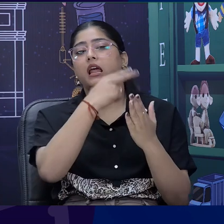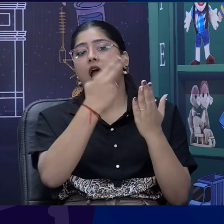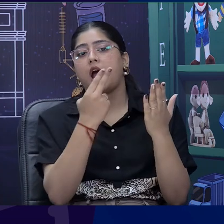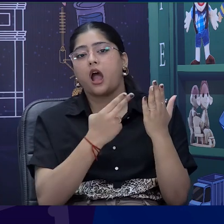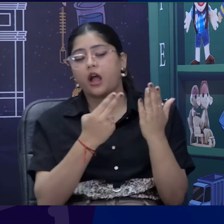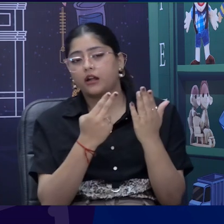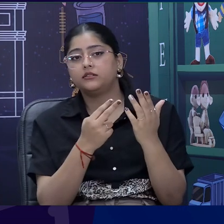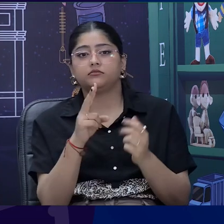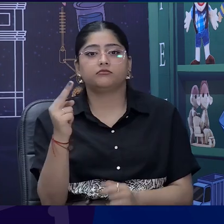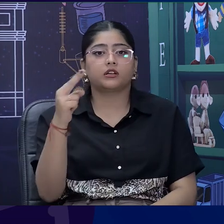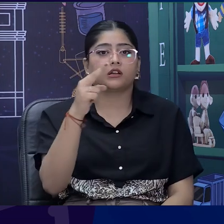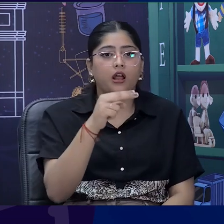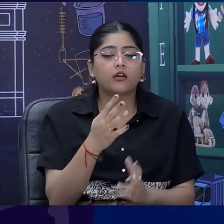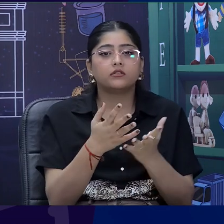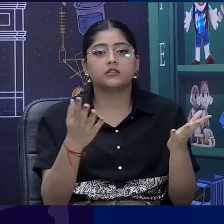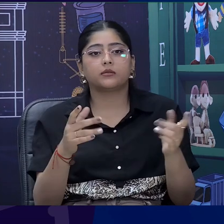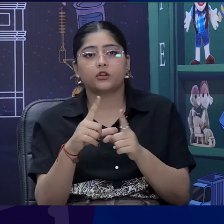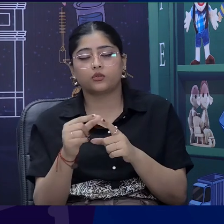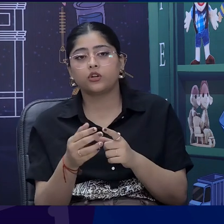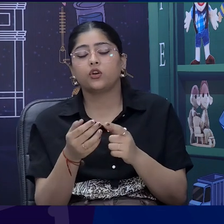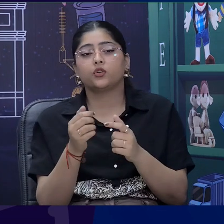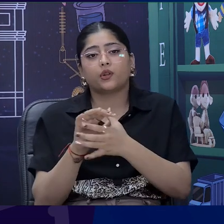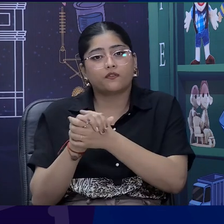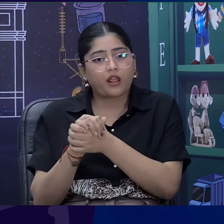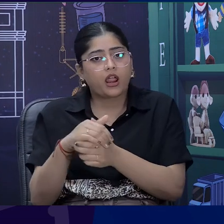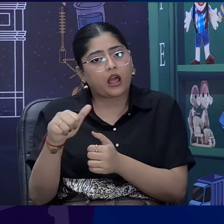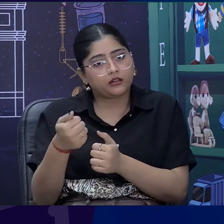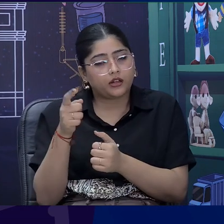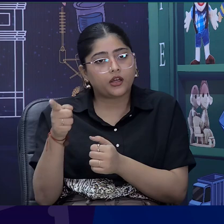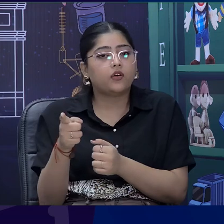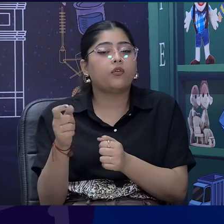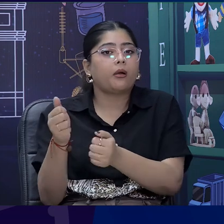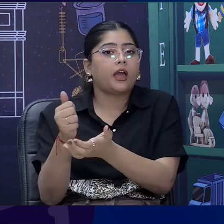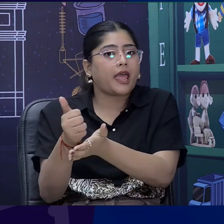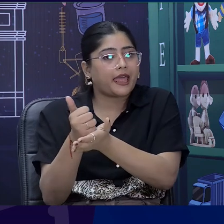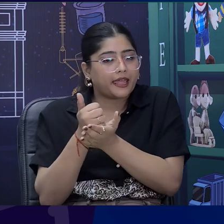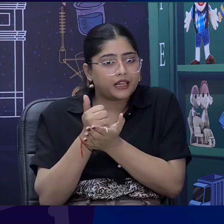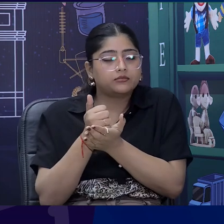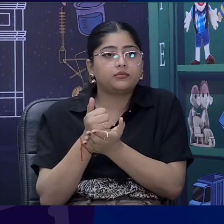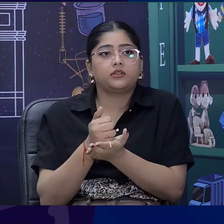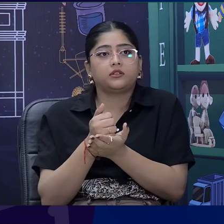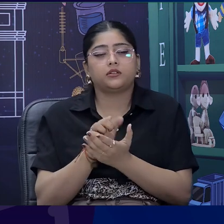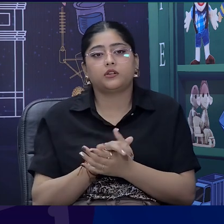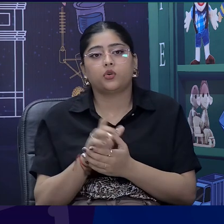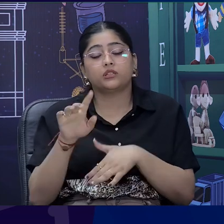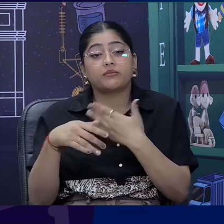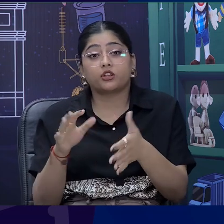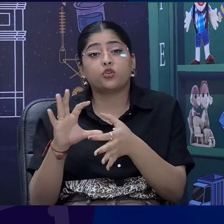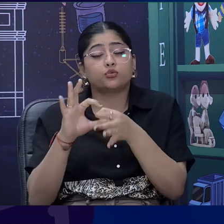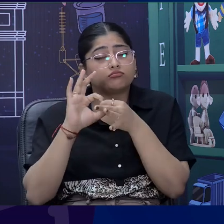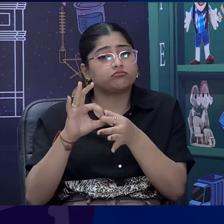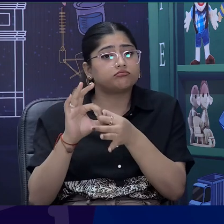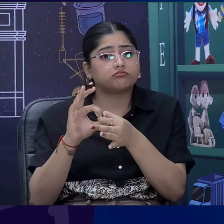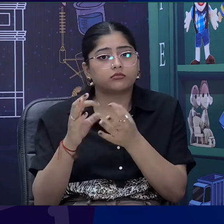where buddy will help children with special needs which will create a strong bond between